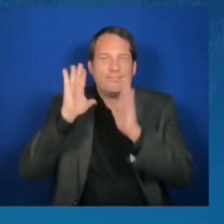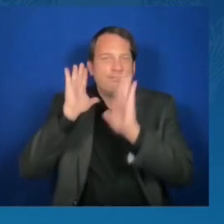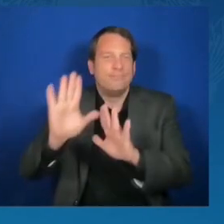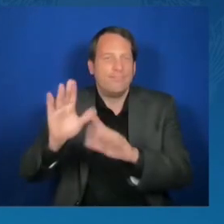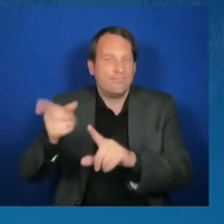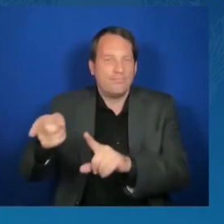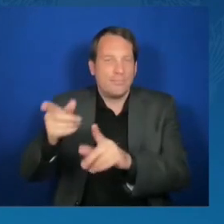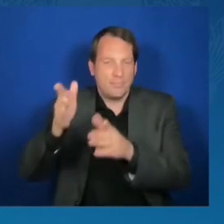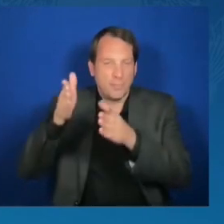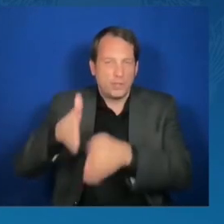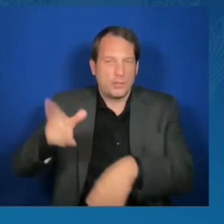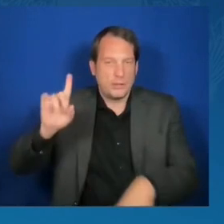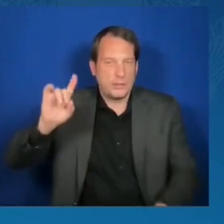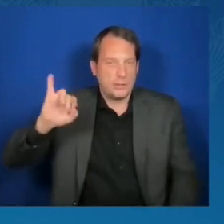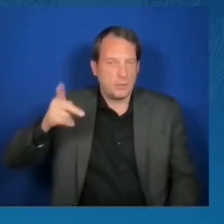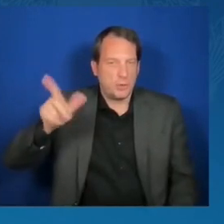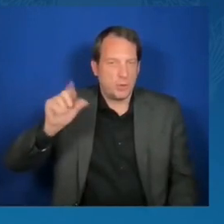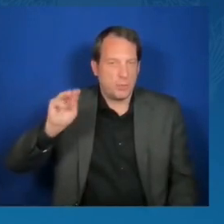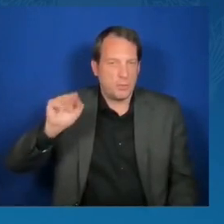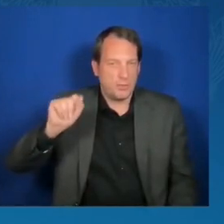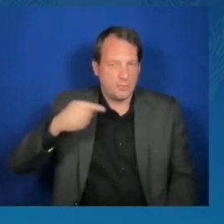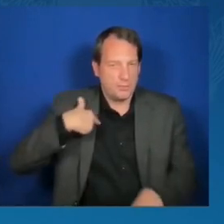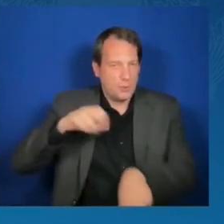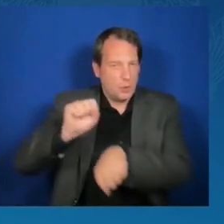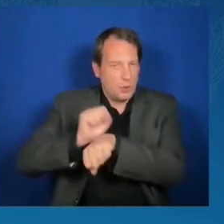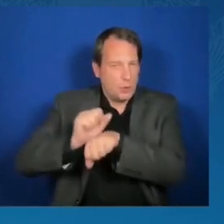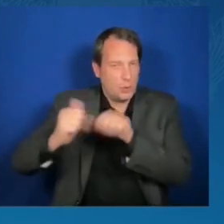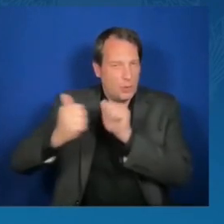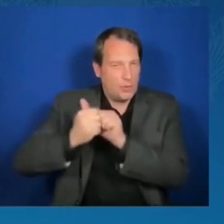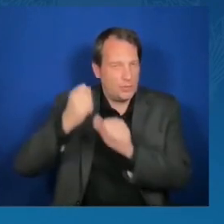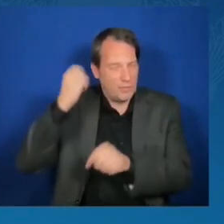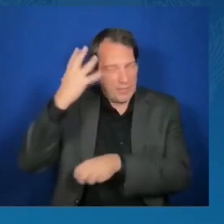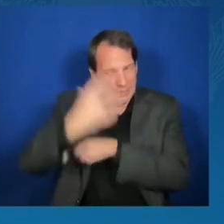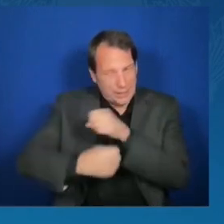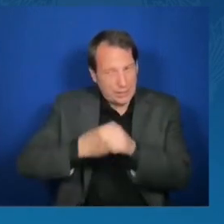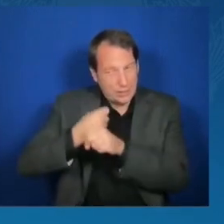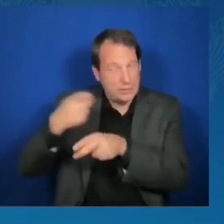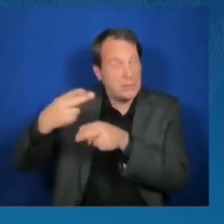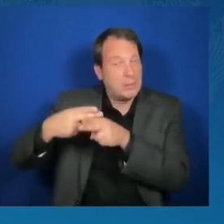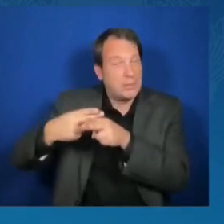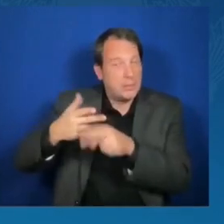Ambassador Johnny Carson, who helped share his unmatched expertise and